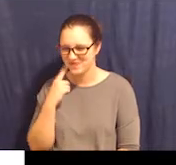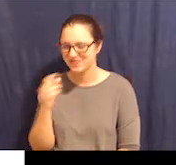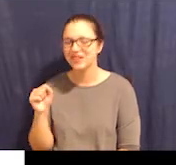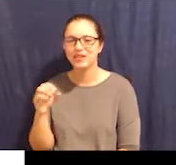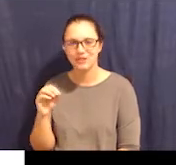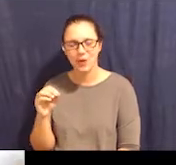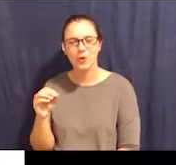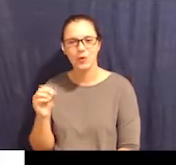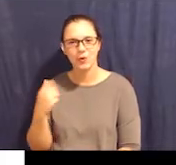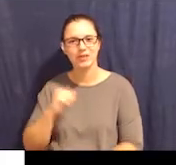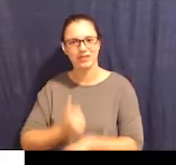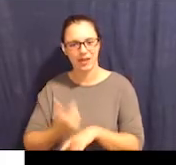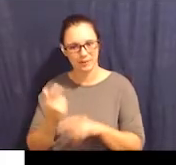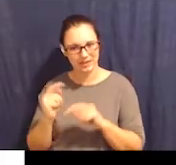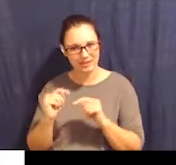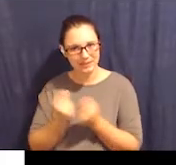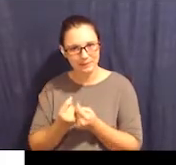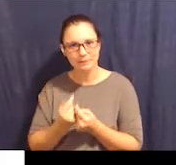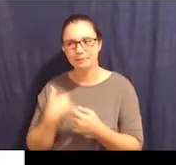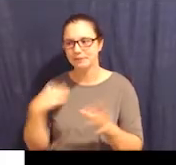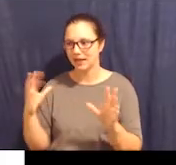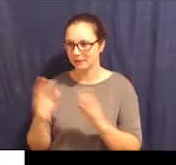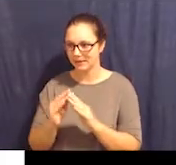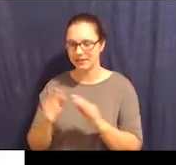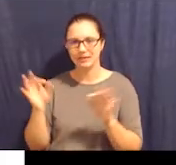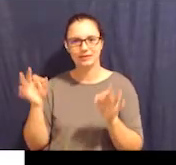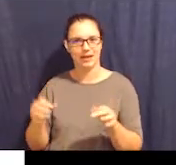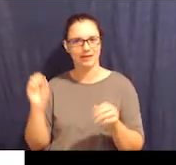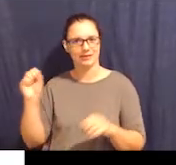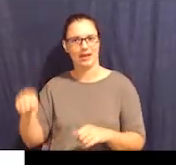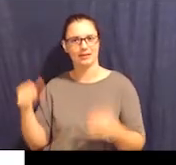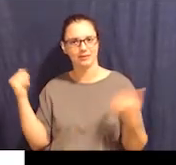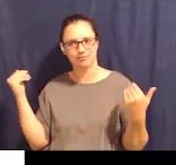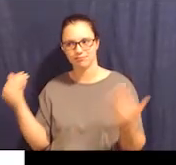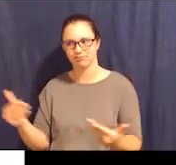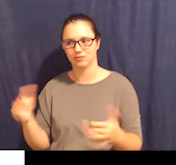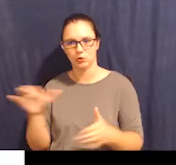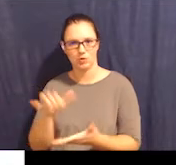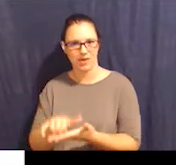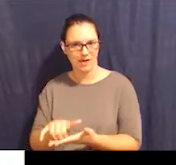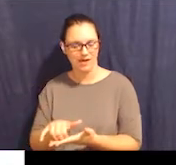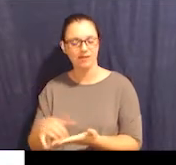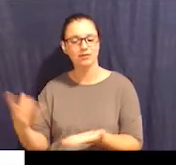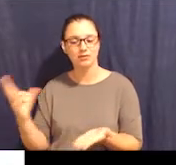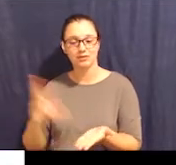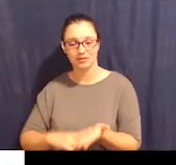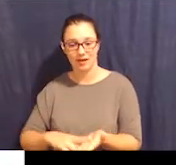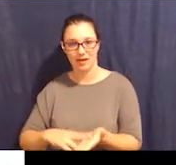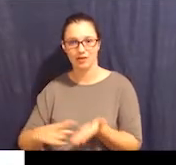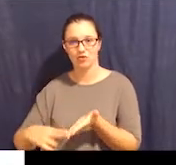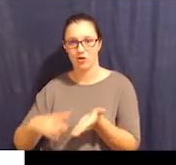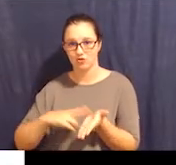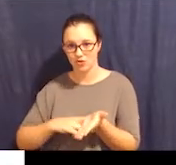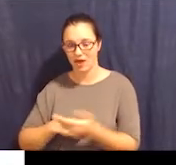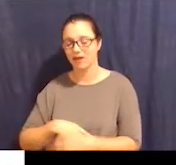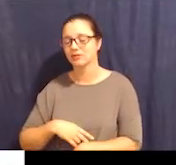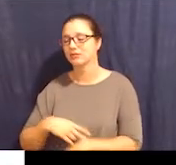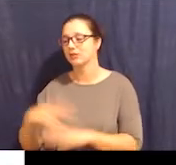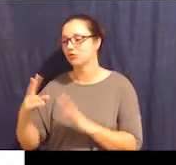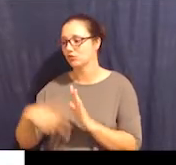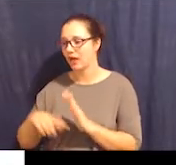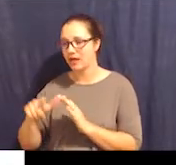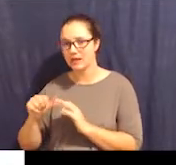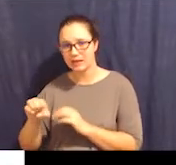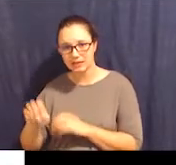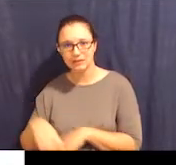So we got a team together, had a meeting. We decided, yes, we're doing it. We signed the contract. We